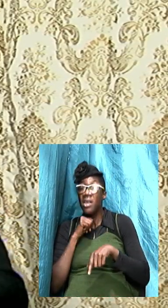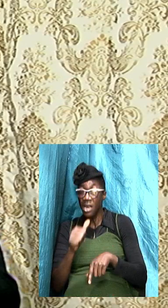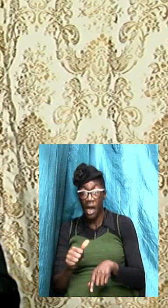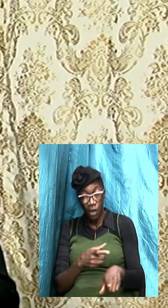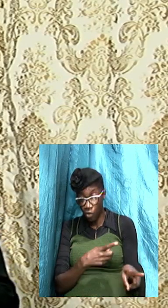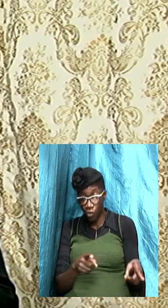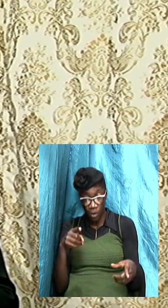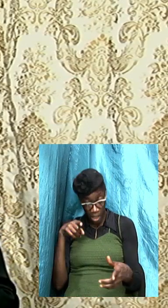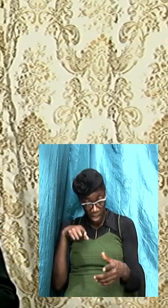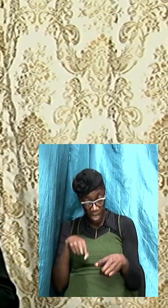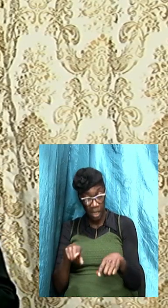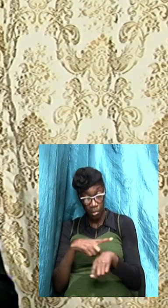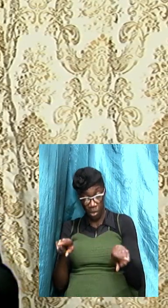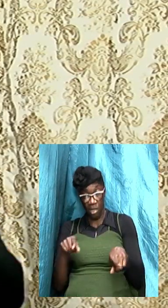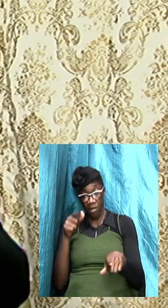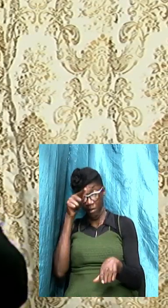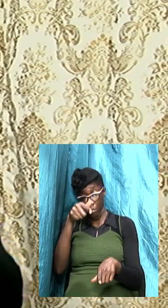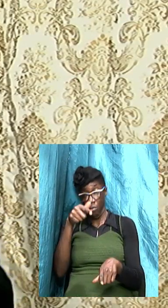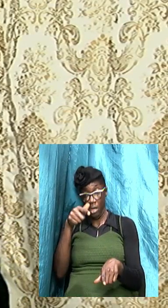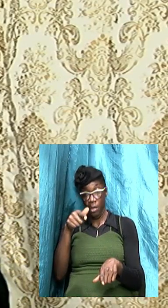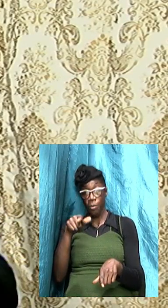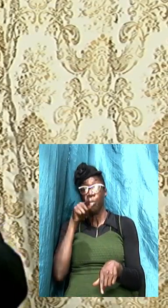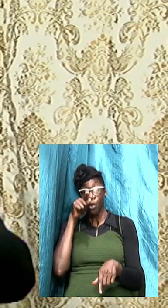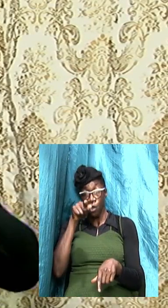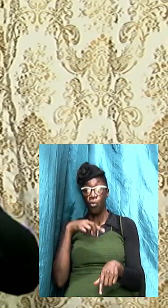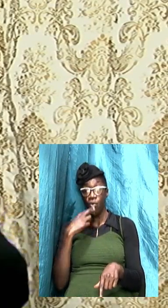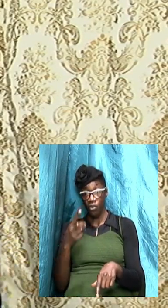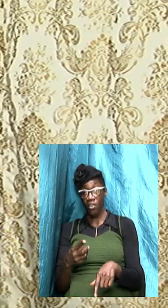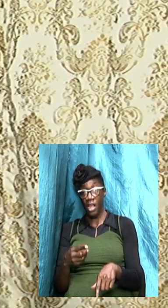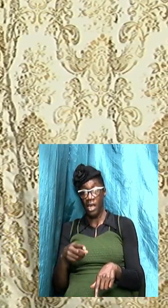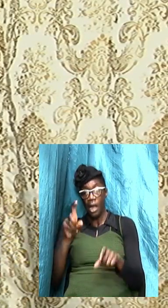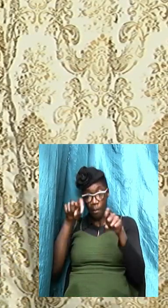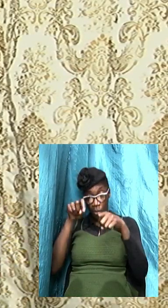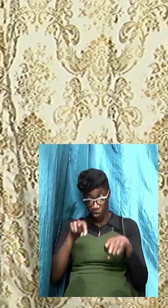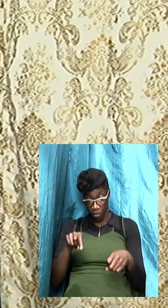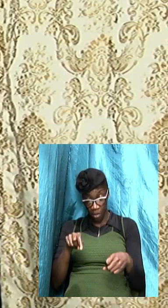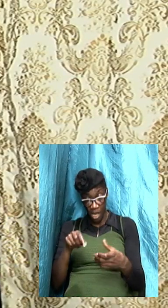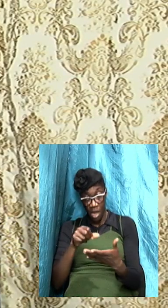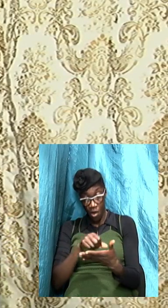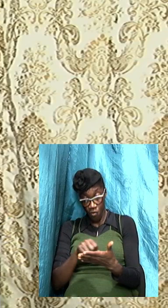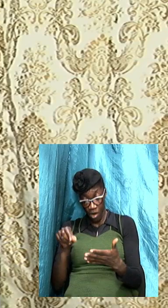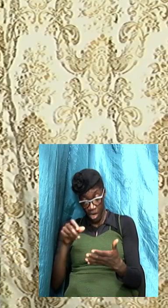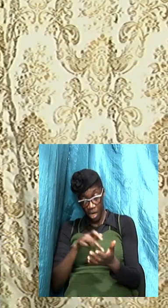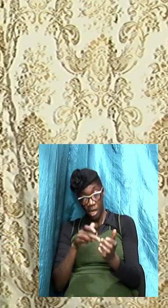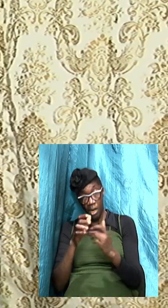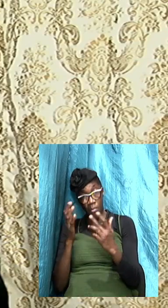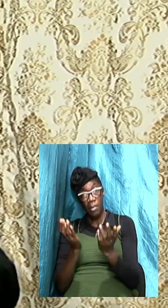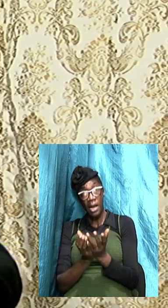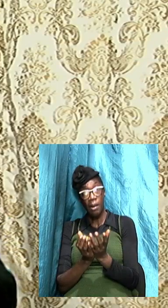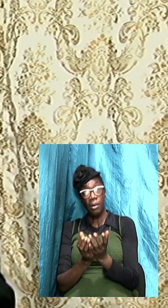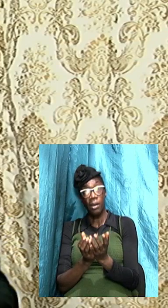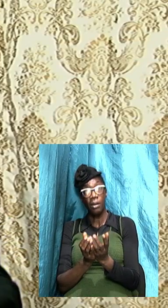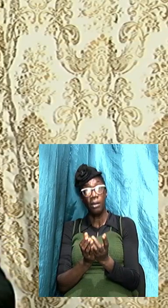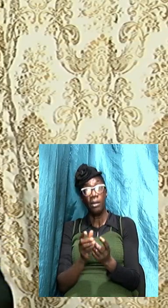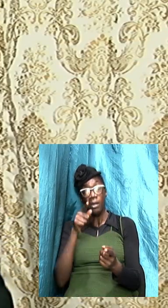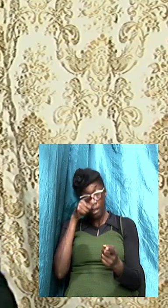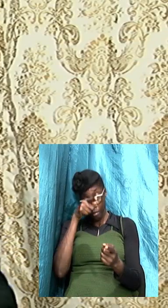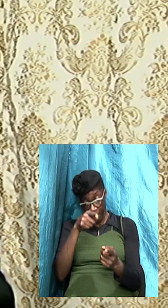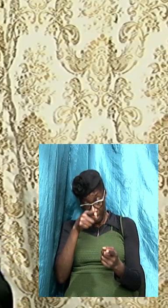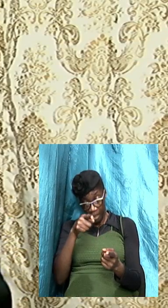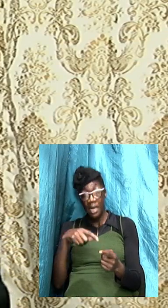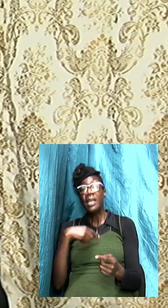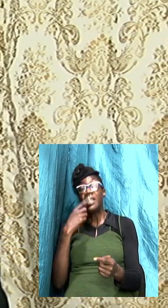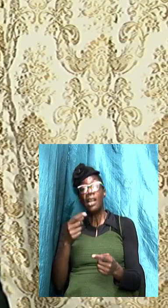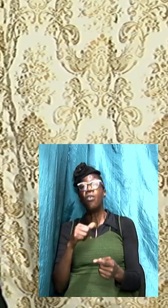but this is me but you are saying that it must be written in scriptures I am going to tell you that